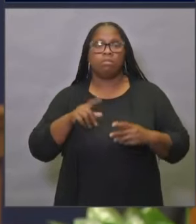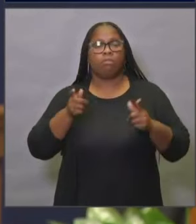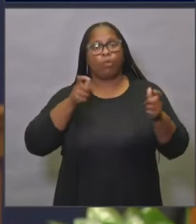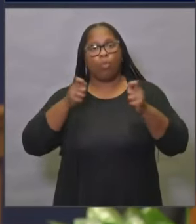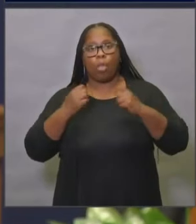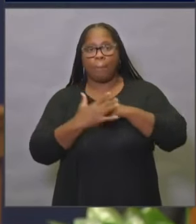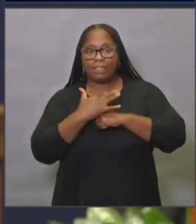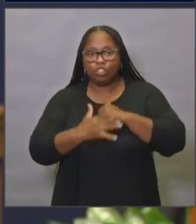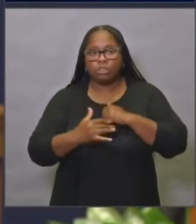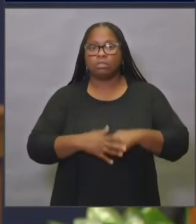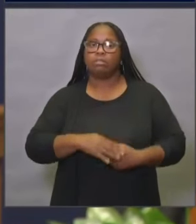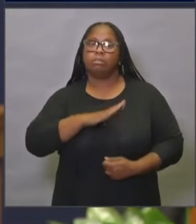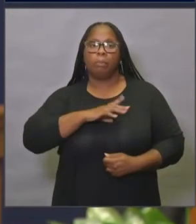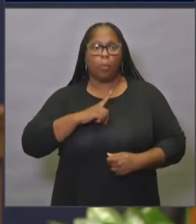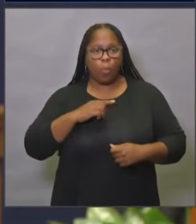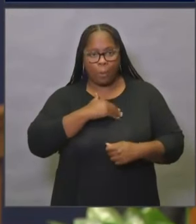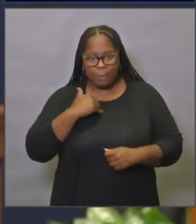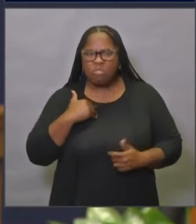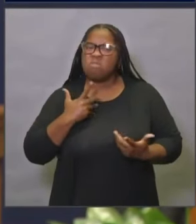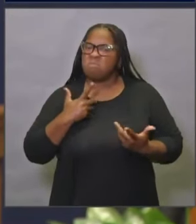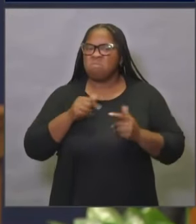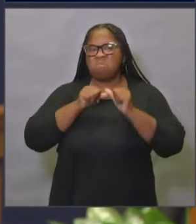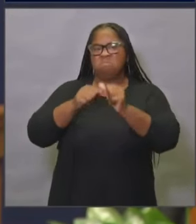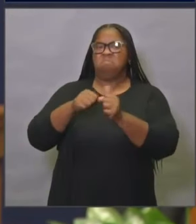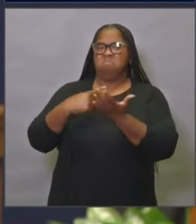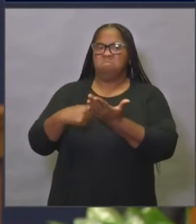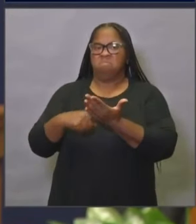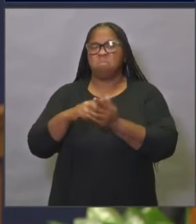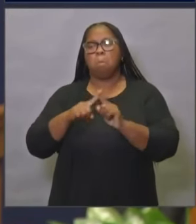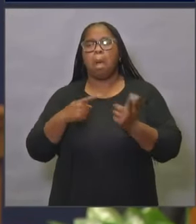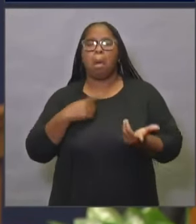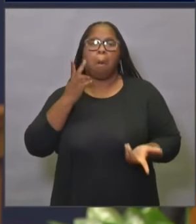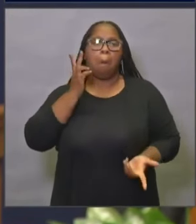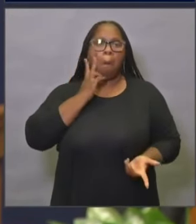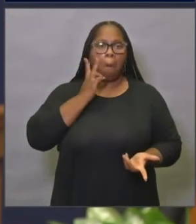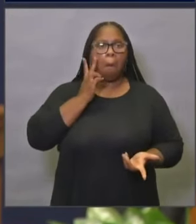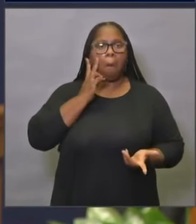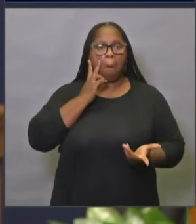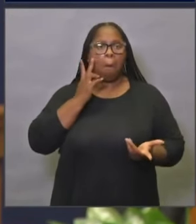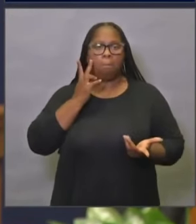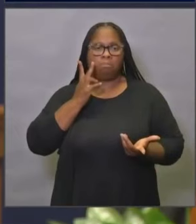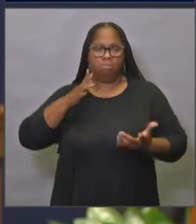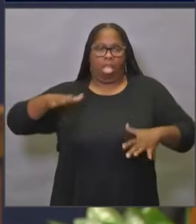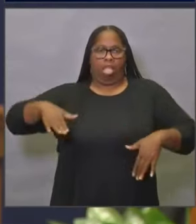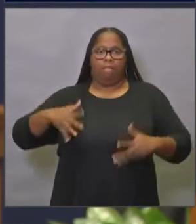as our board members. So it's an active discussion, but we'll make that call as we finish those discussions.